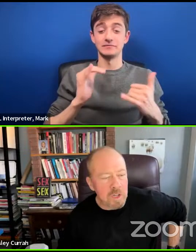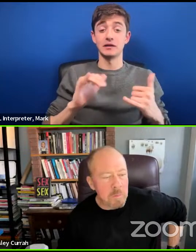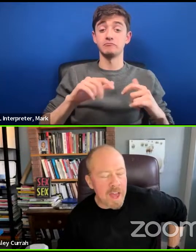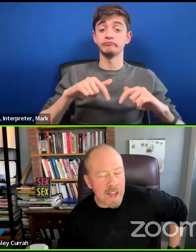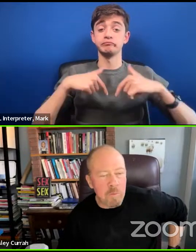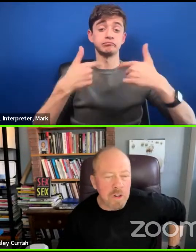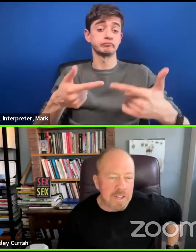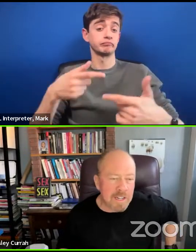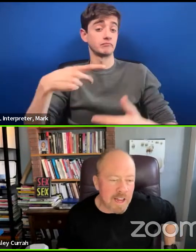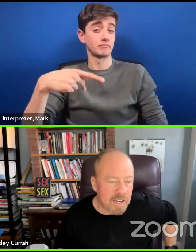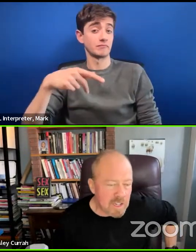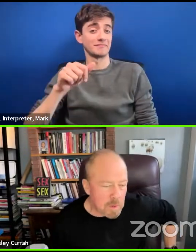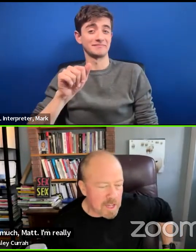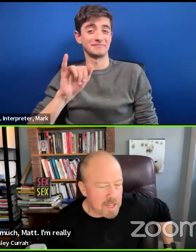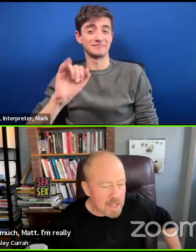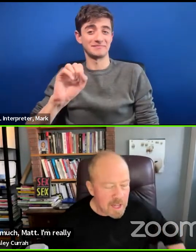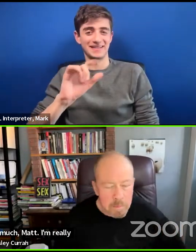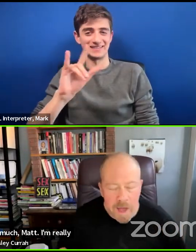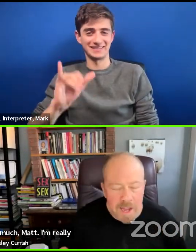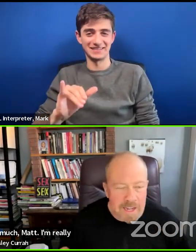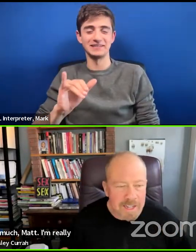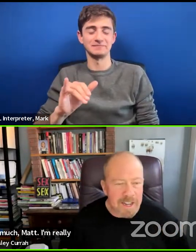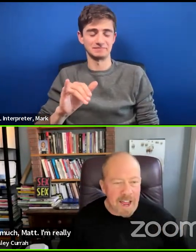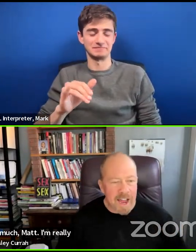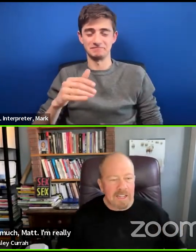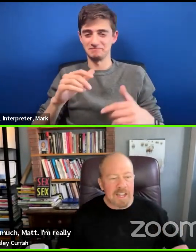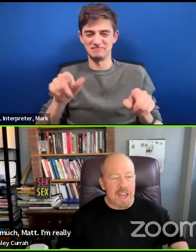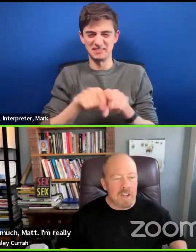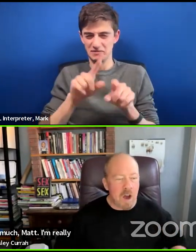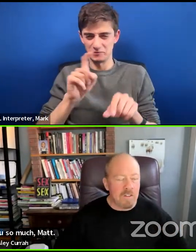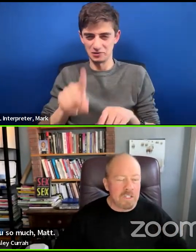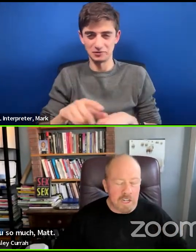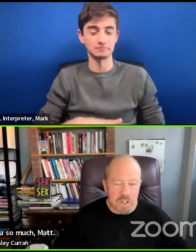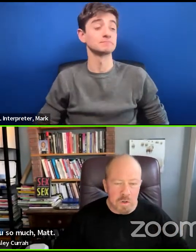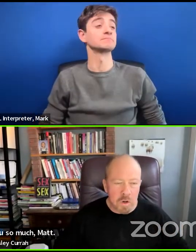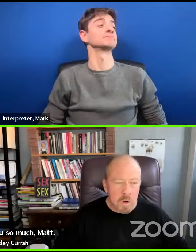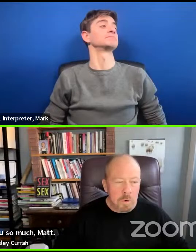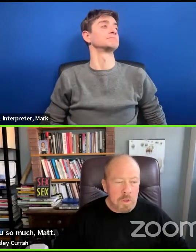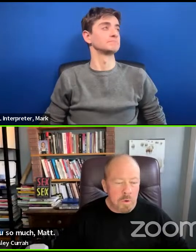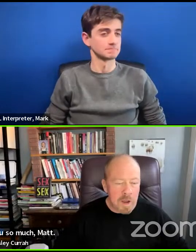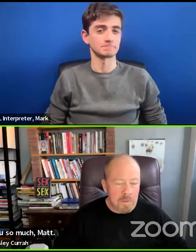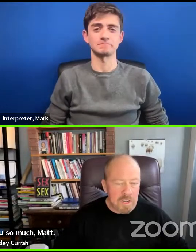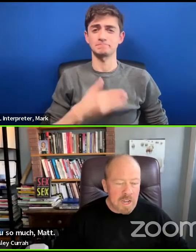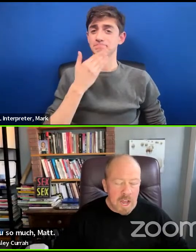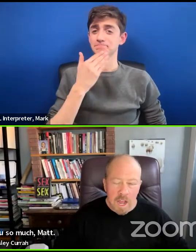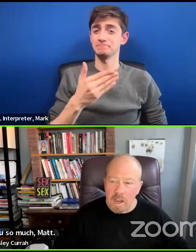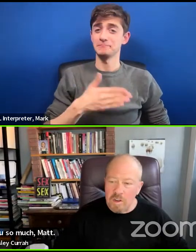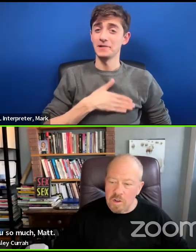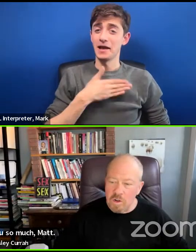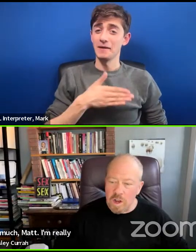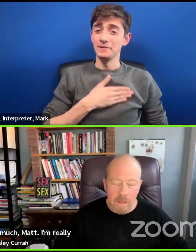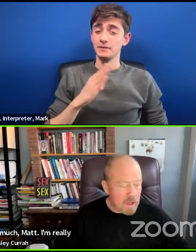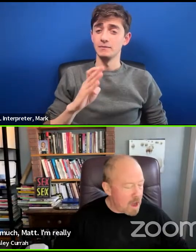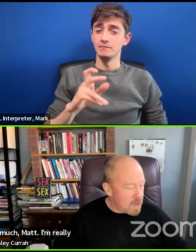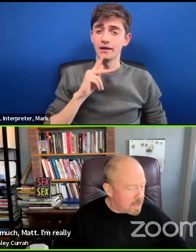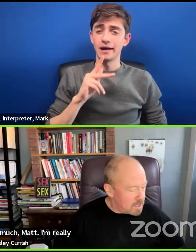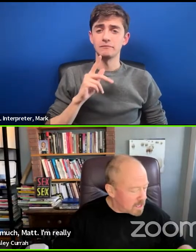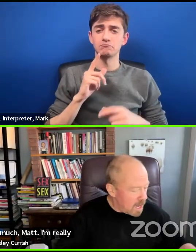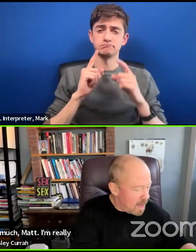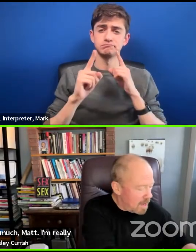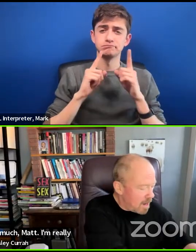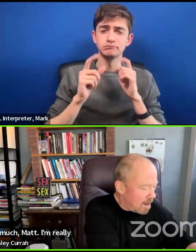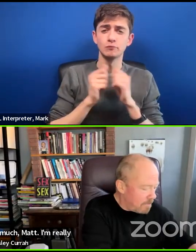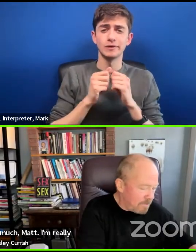thank you so much, Matt. I'm really delighted to be back in Claggs and in conversation with Ramsey and you and the